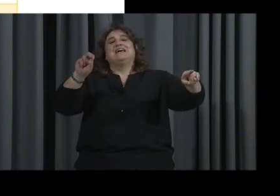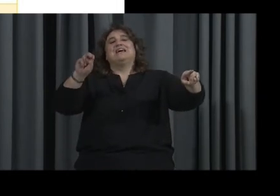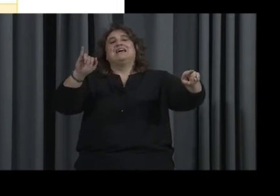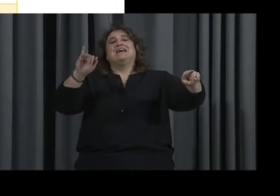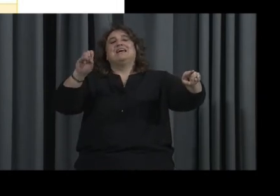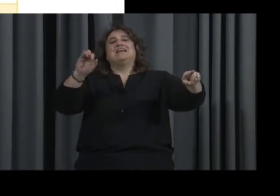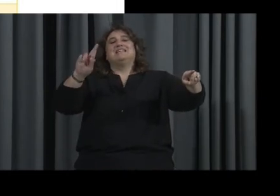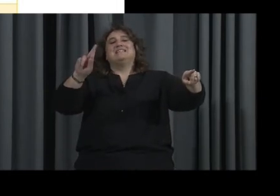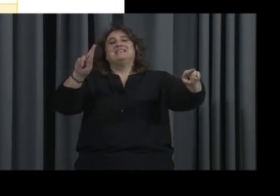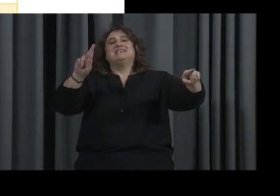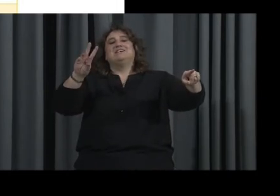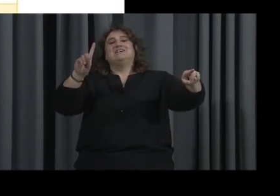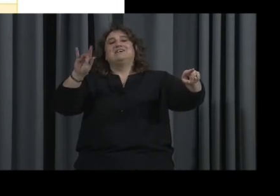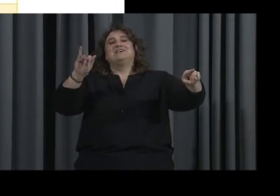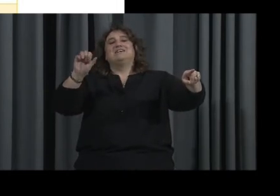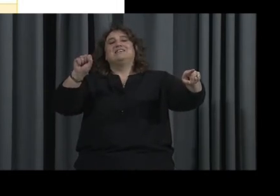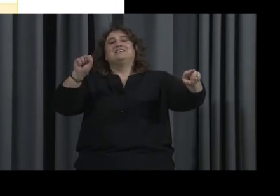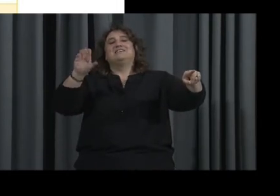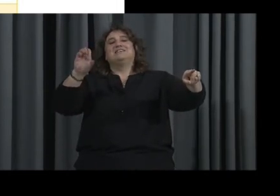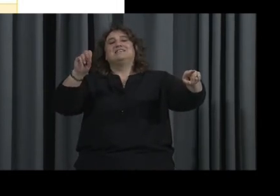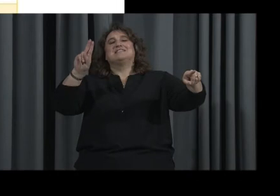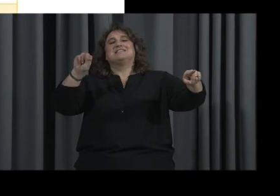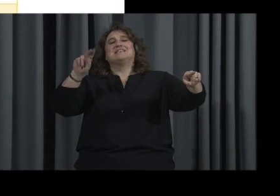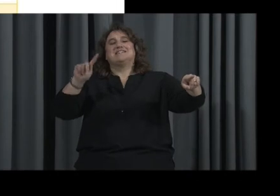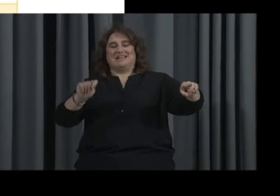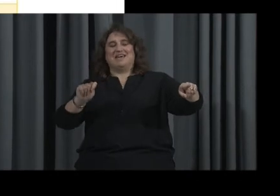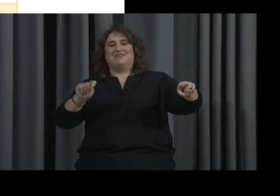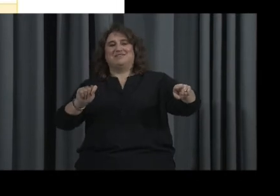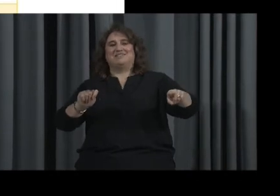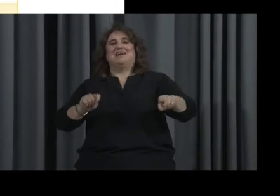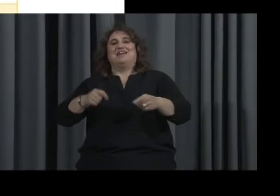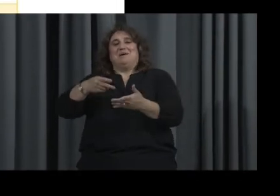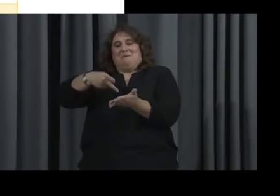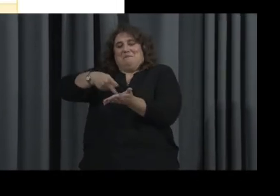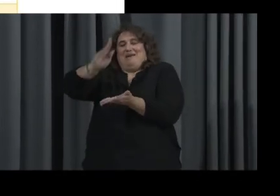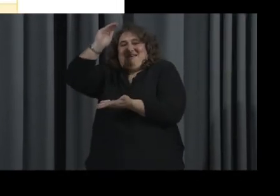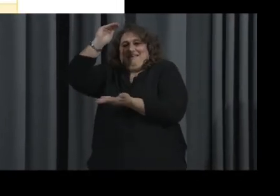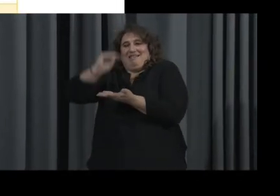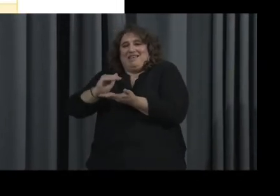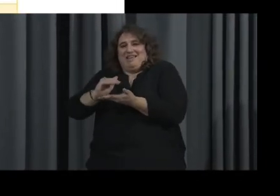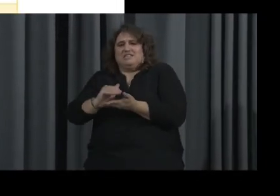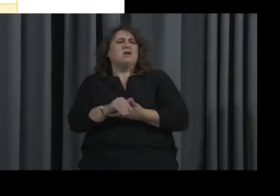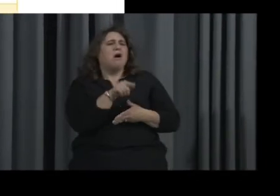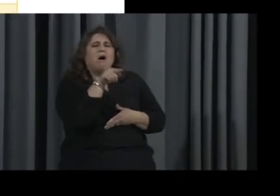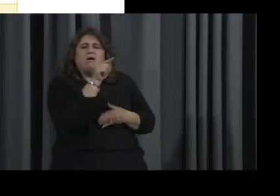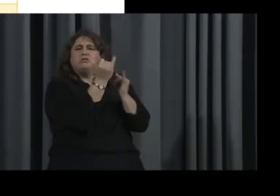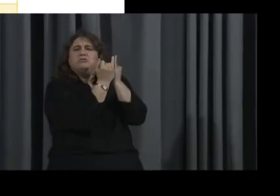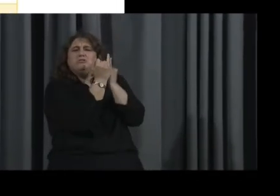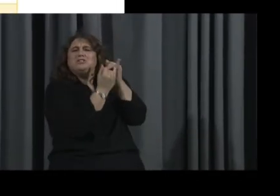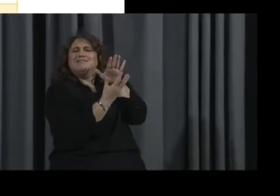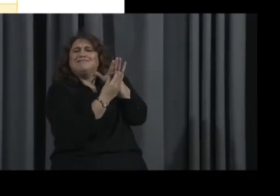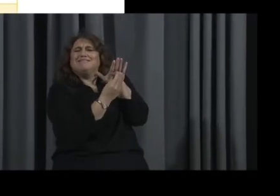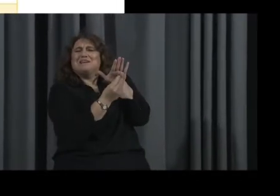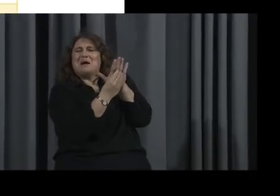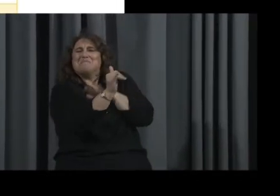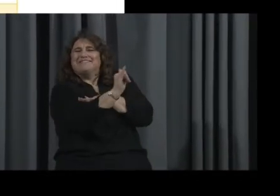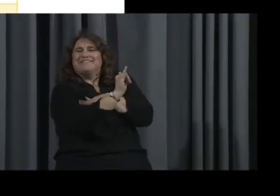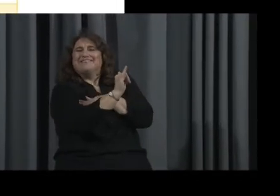You got me. You got me, Trent. Yeah, I have to mark that off too. You must have been looking at my list. Yeah, I didn't cheat now.